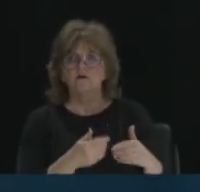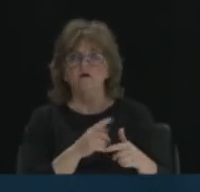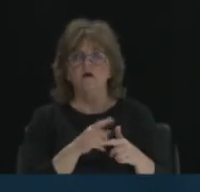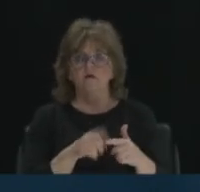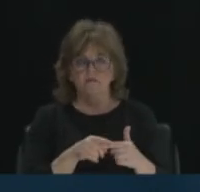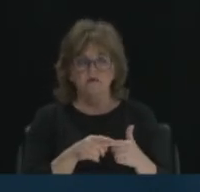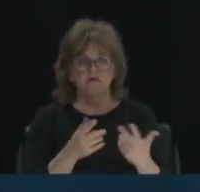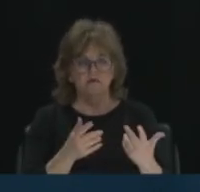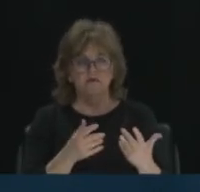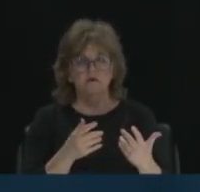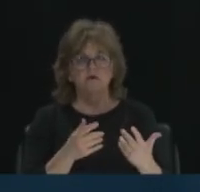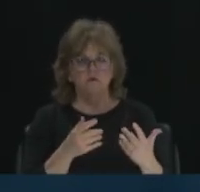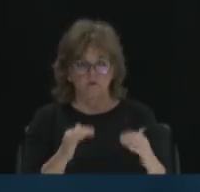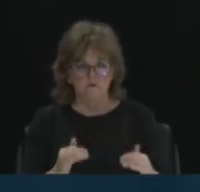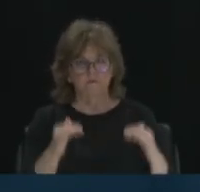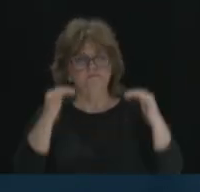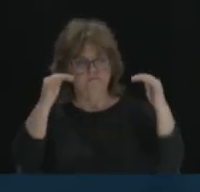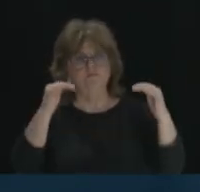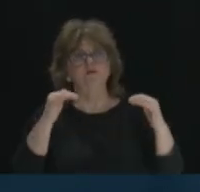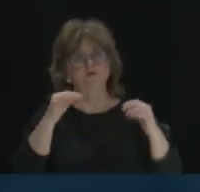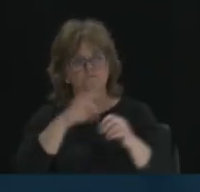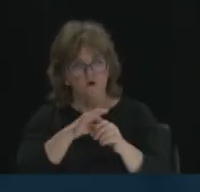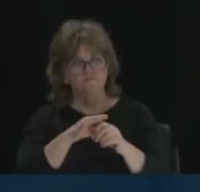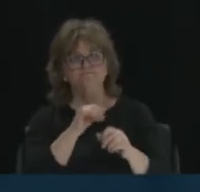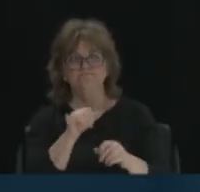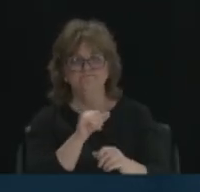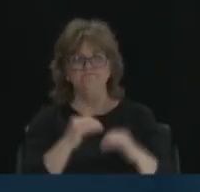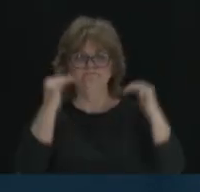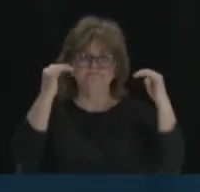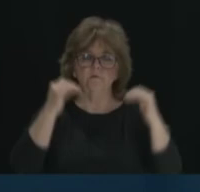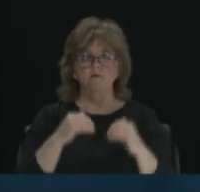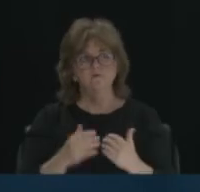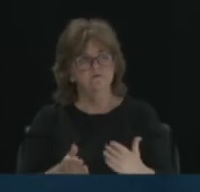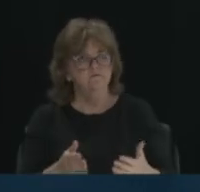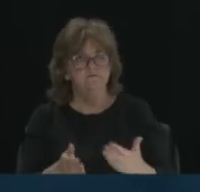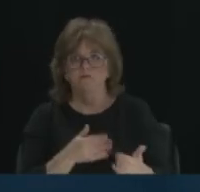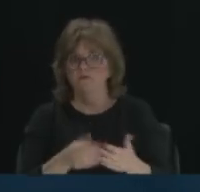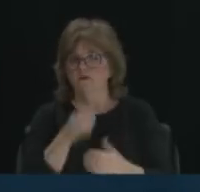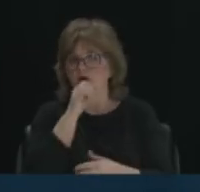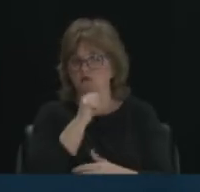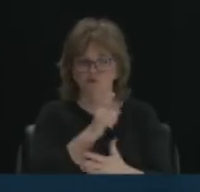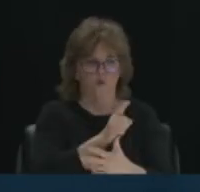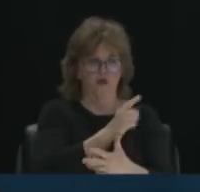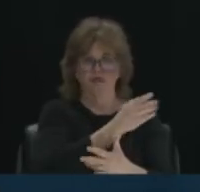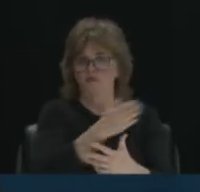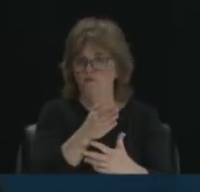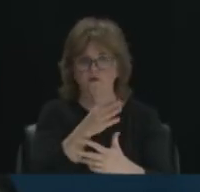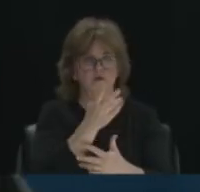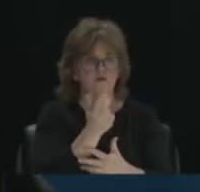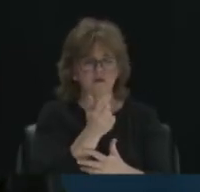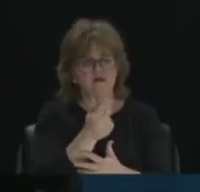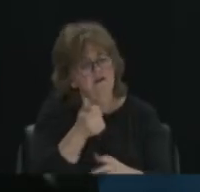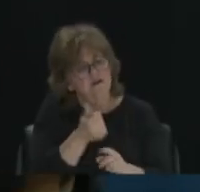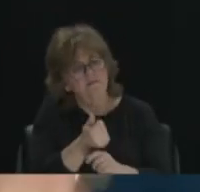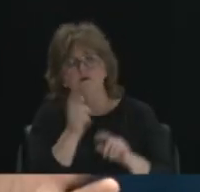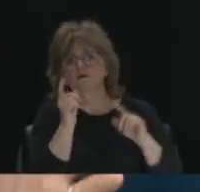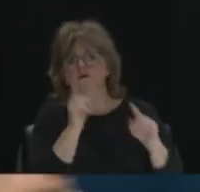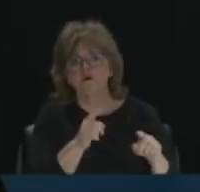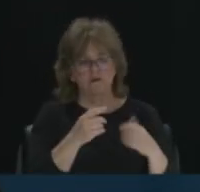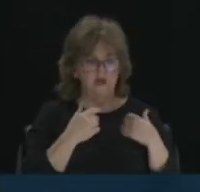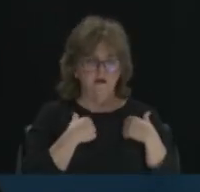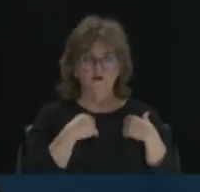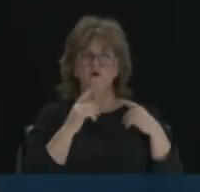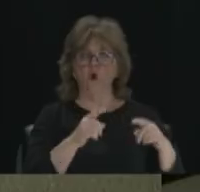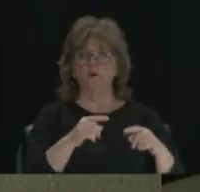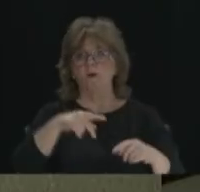particular youth organizations are. So even at the earliest age of 1 through 13, those individuals go to the polls. You know, they actually have a ballot.